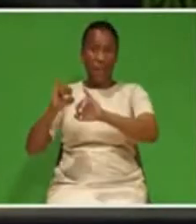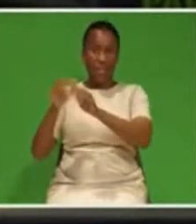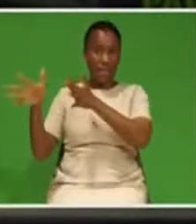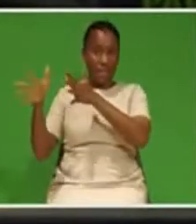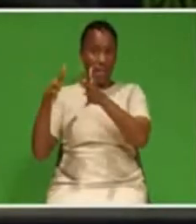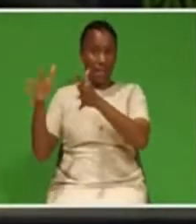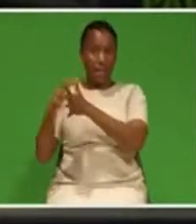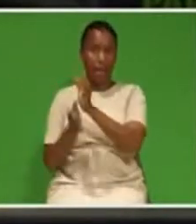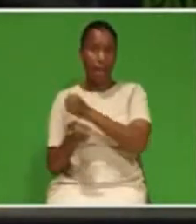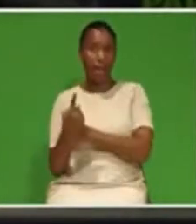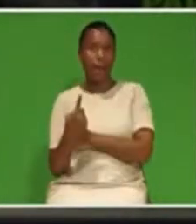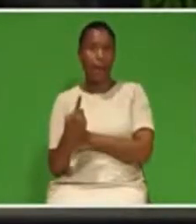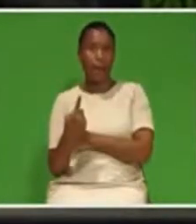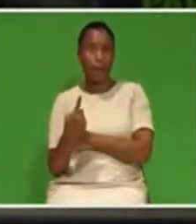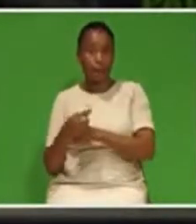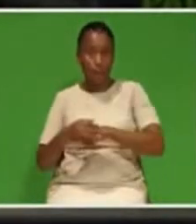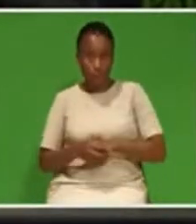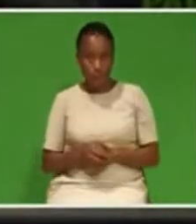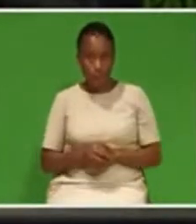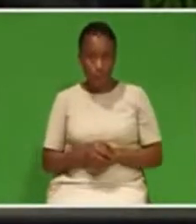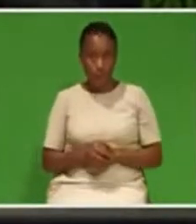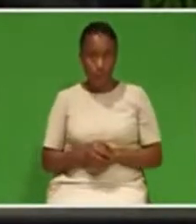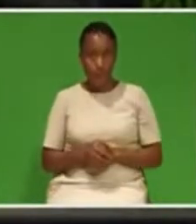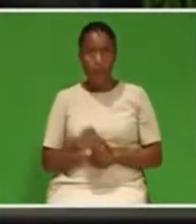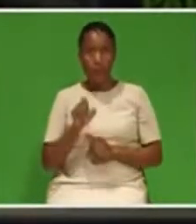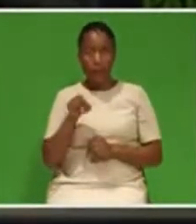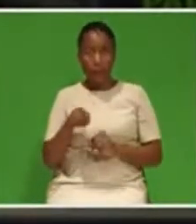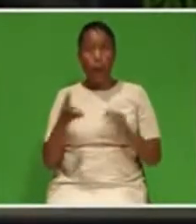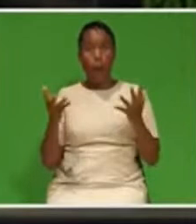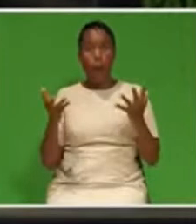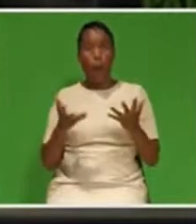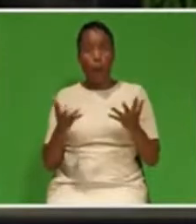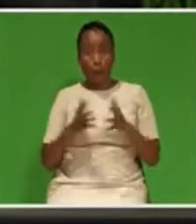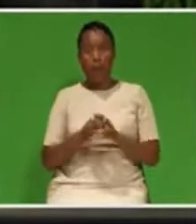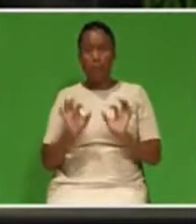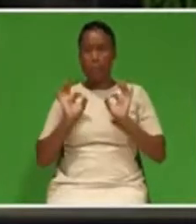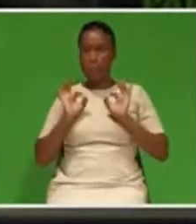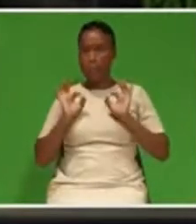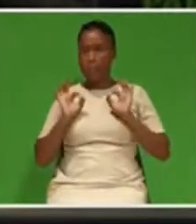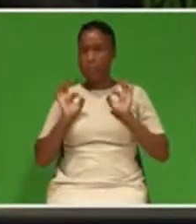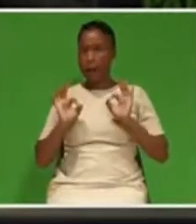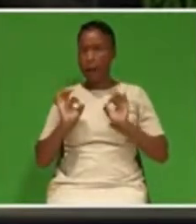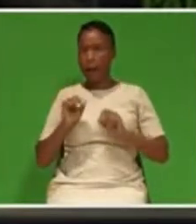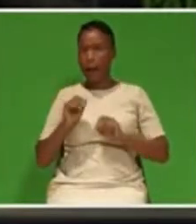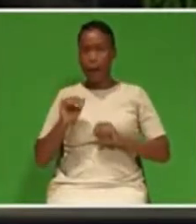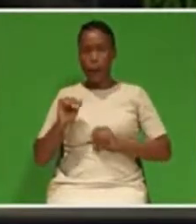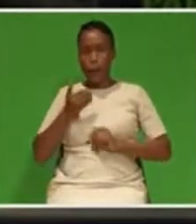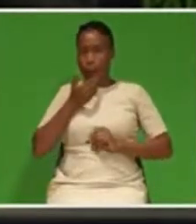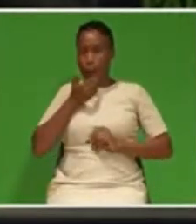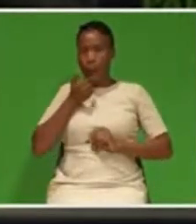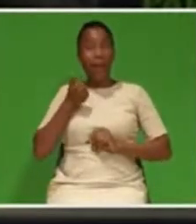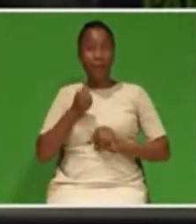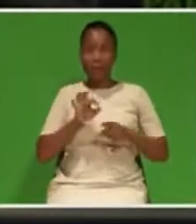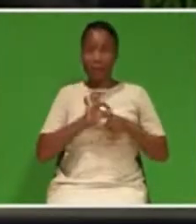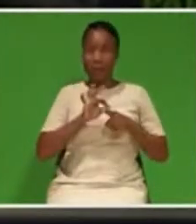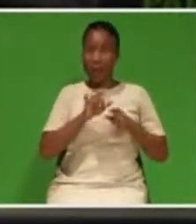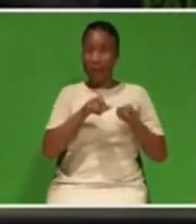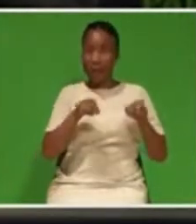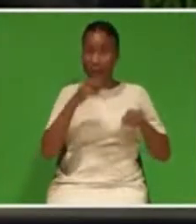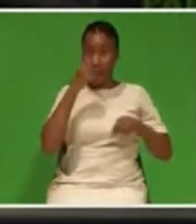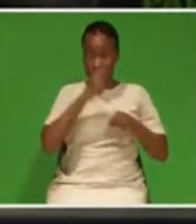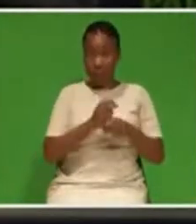events. And this is where we need real good planners for our city's outlay,